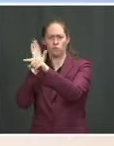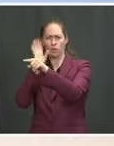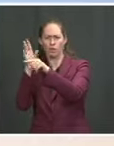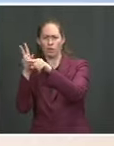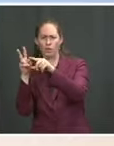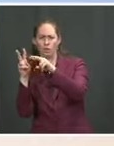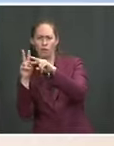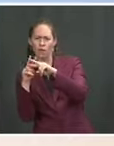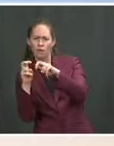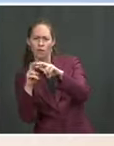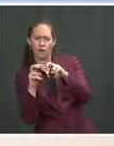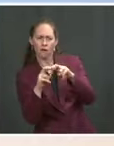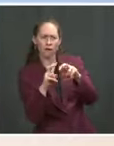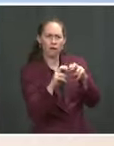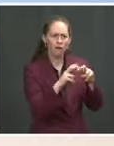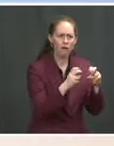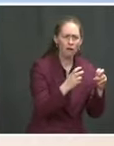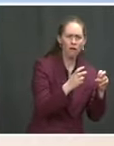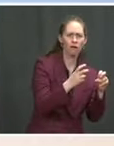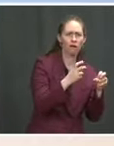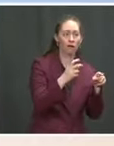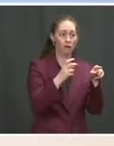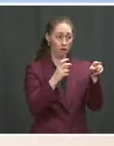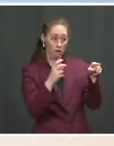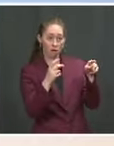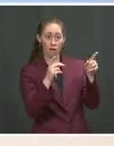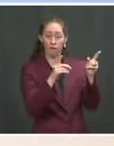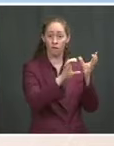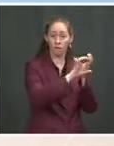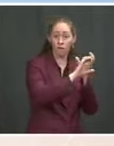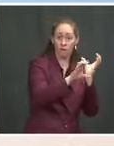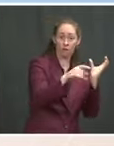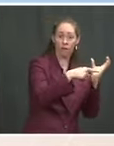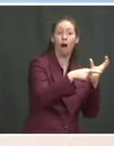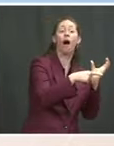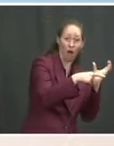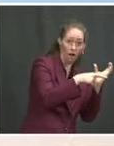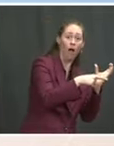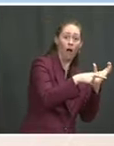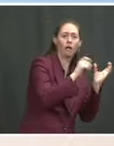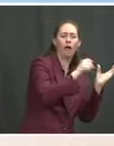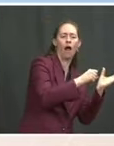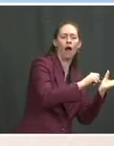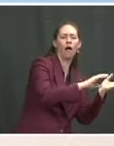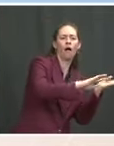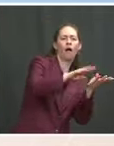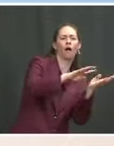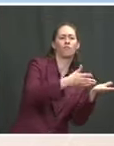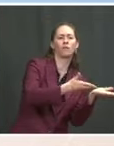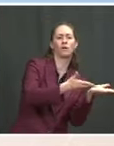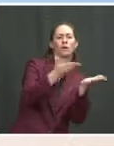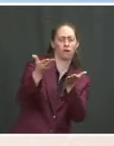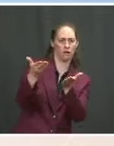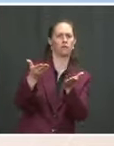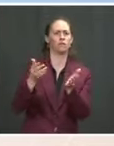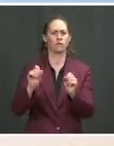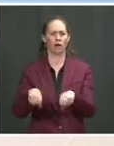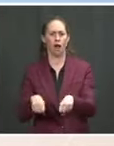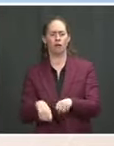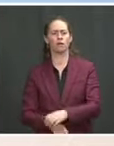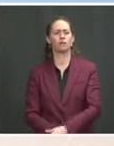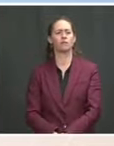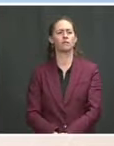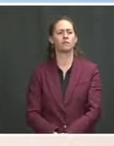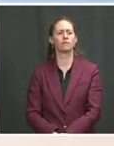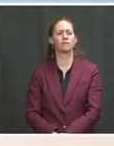are available to deliver what is needed. And if, in fact, they are, then, of course, they are called upon